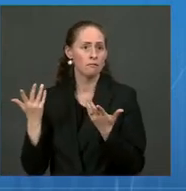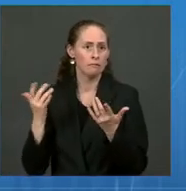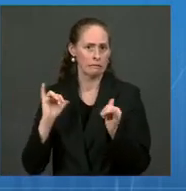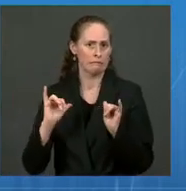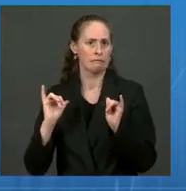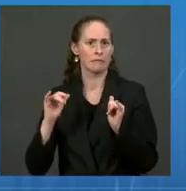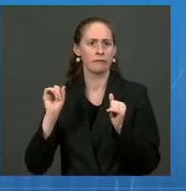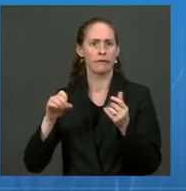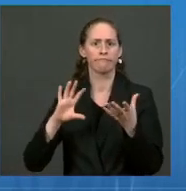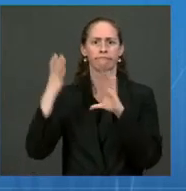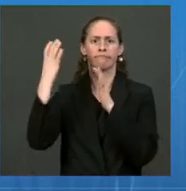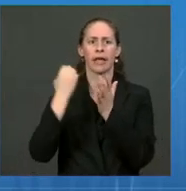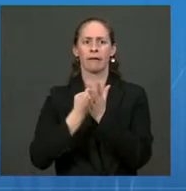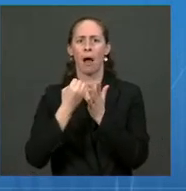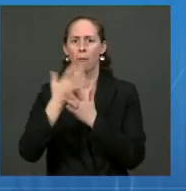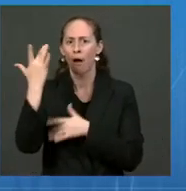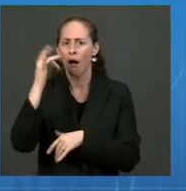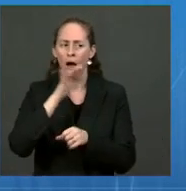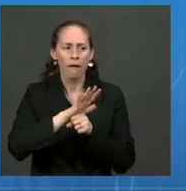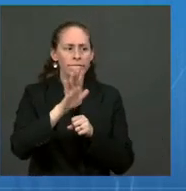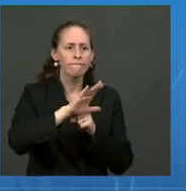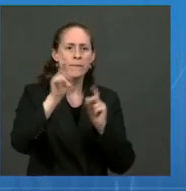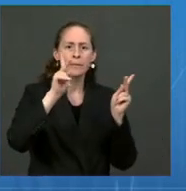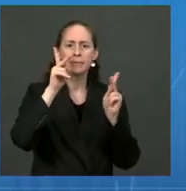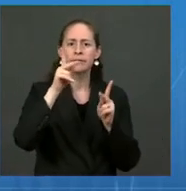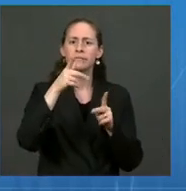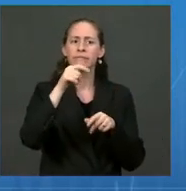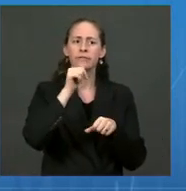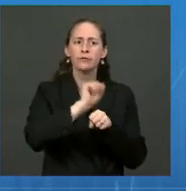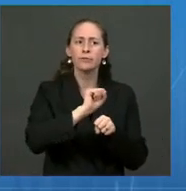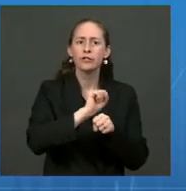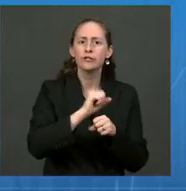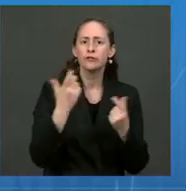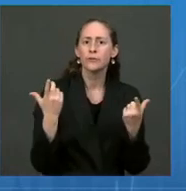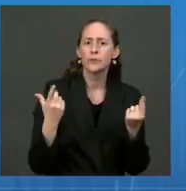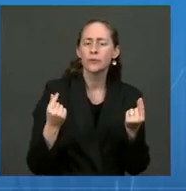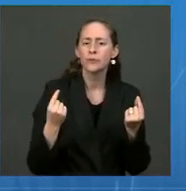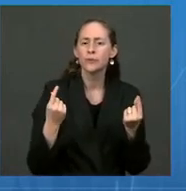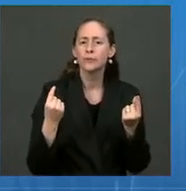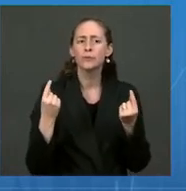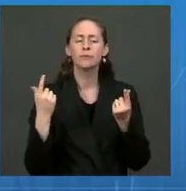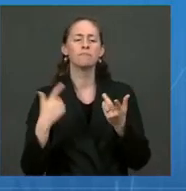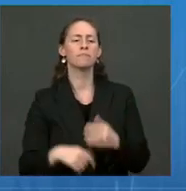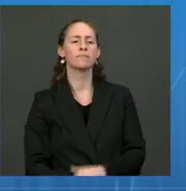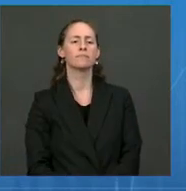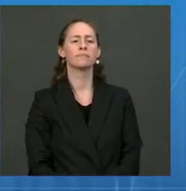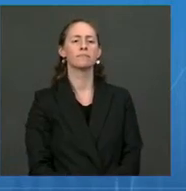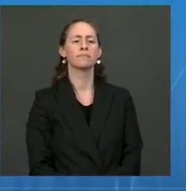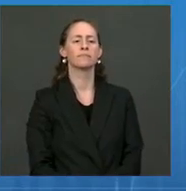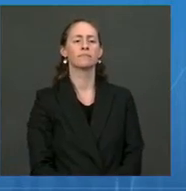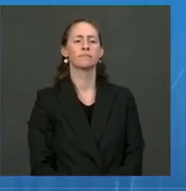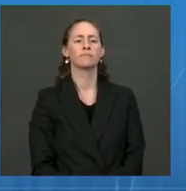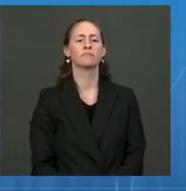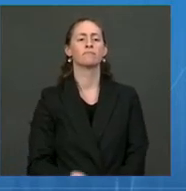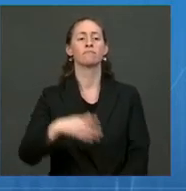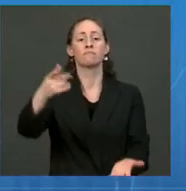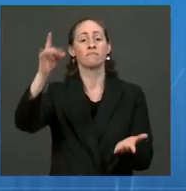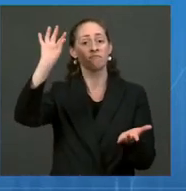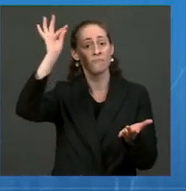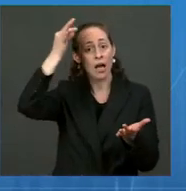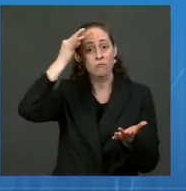to the supply chain? You know, to be clear, the requirements for federal workers and contractors will not cause